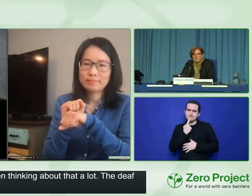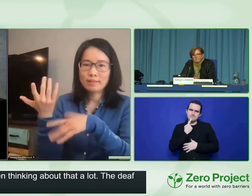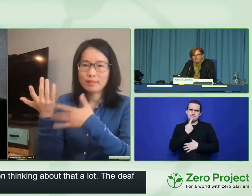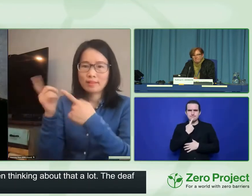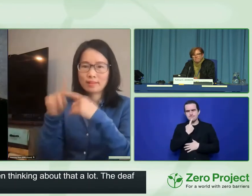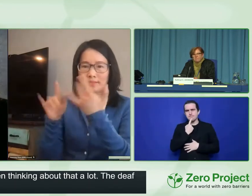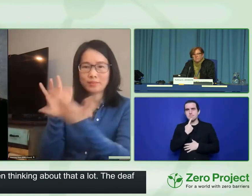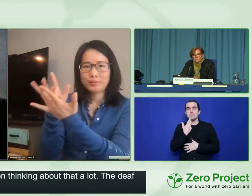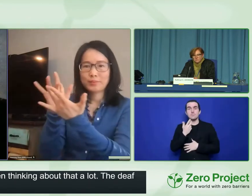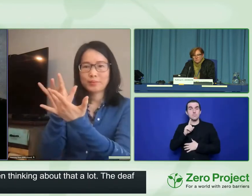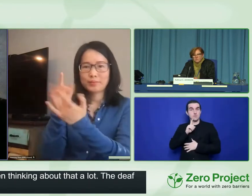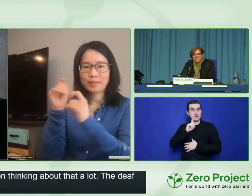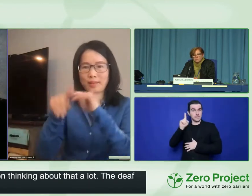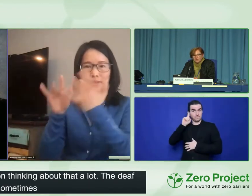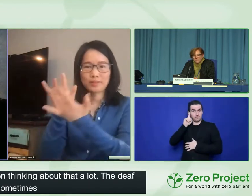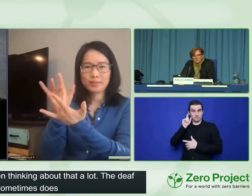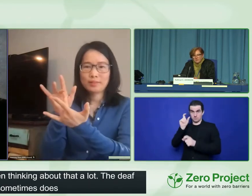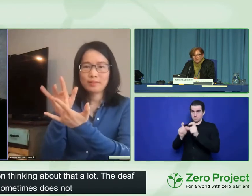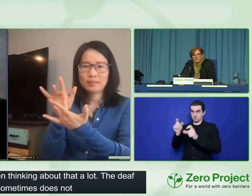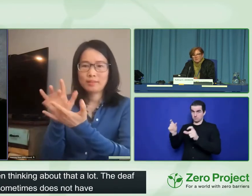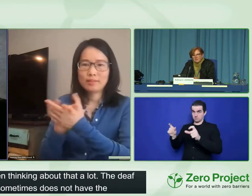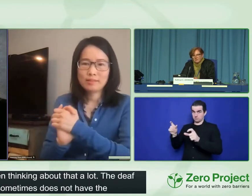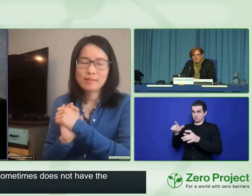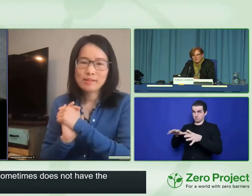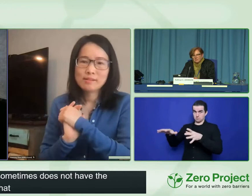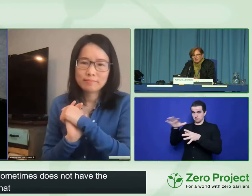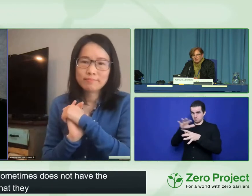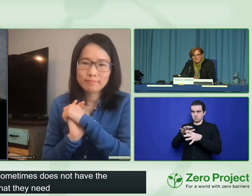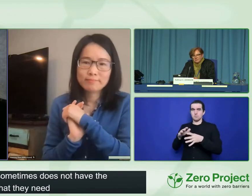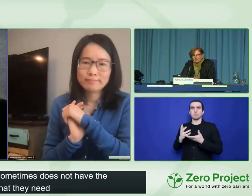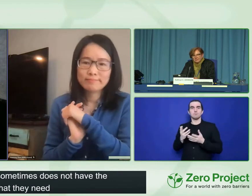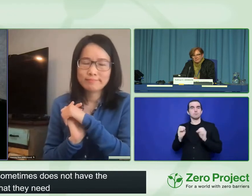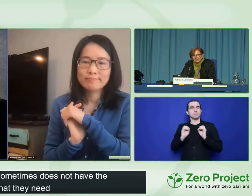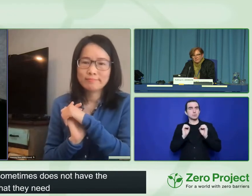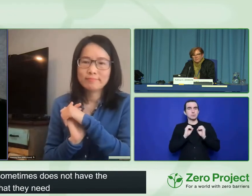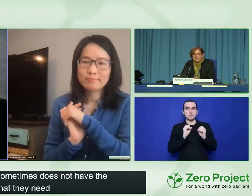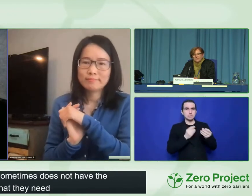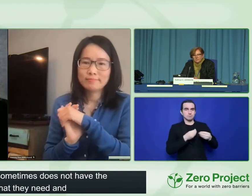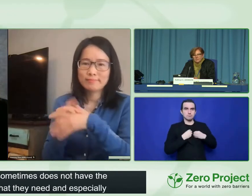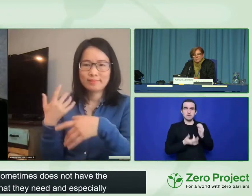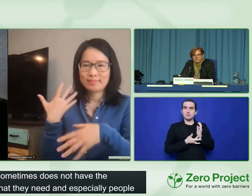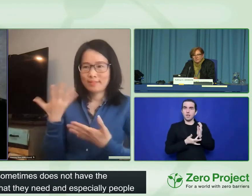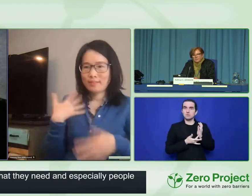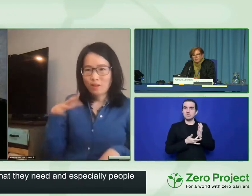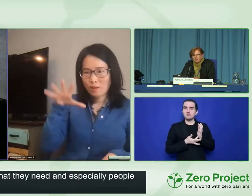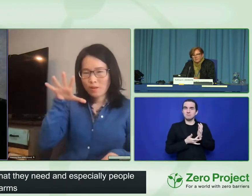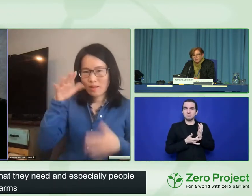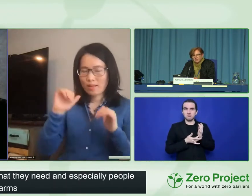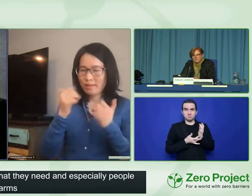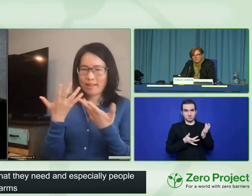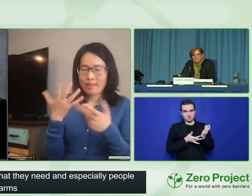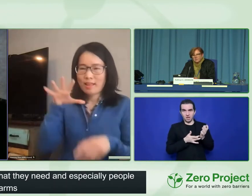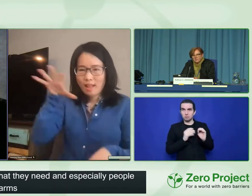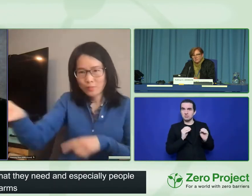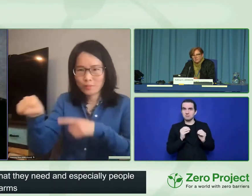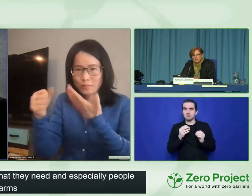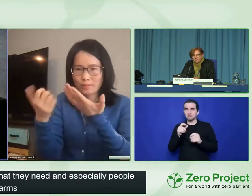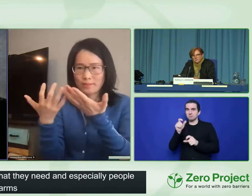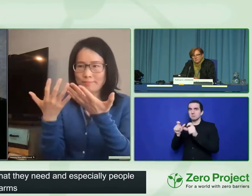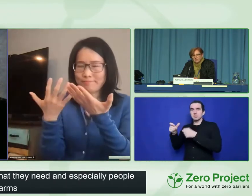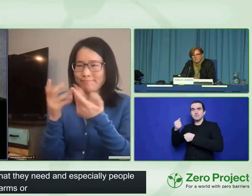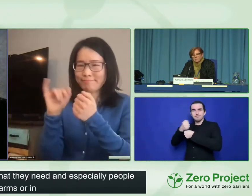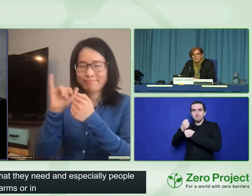farms or in the rural areas, they have no way to contact other people. And it's a really big issue.